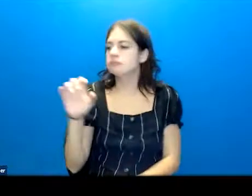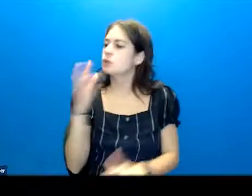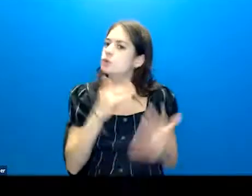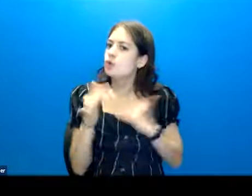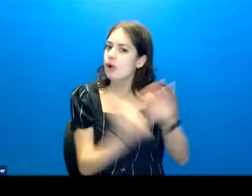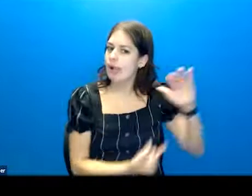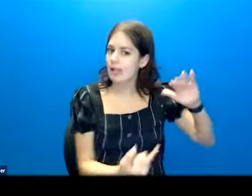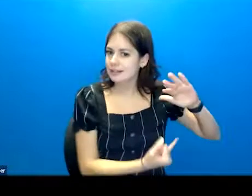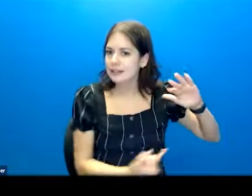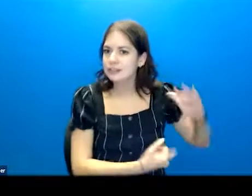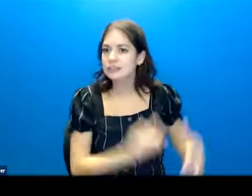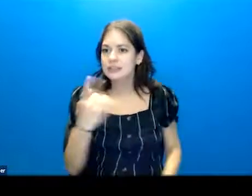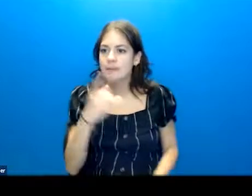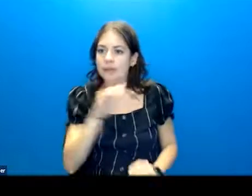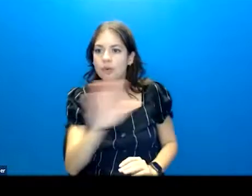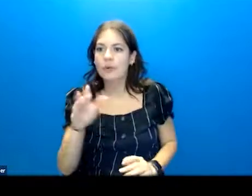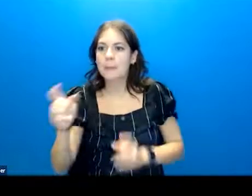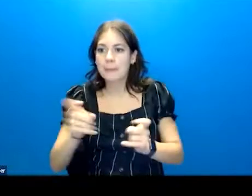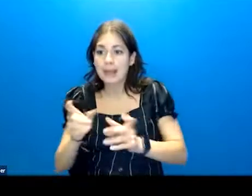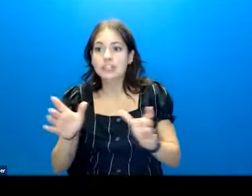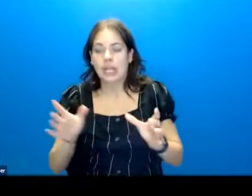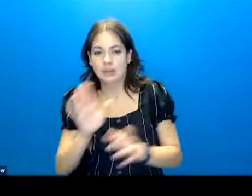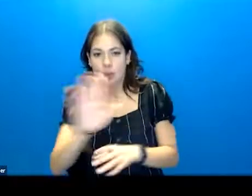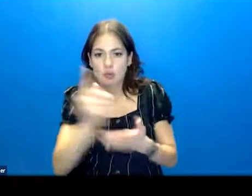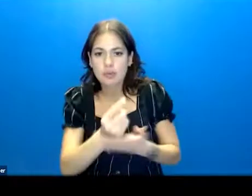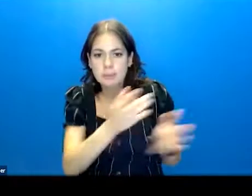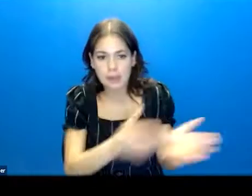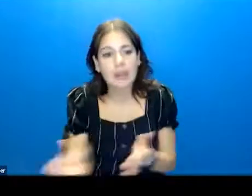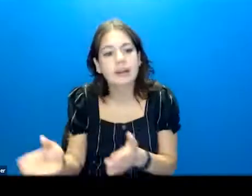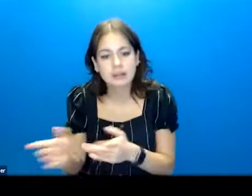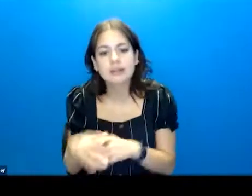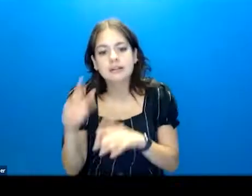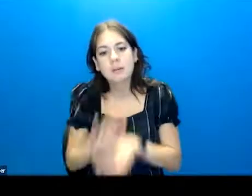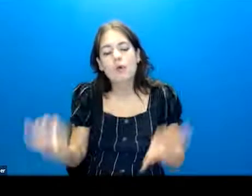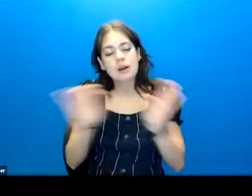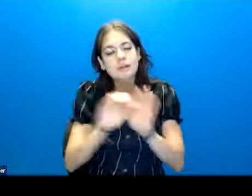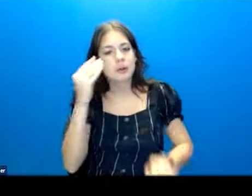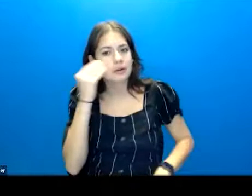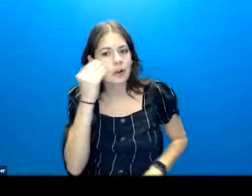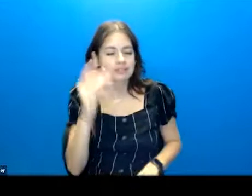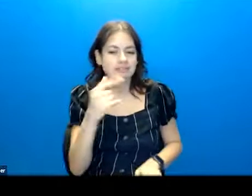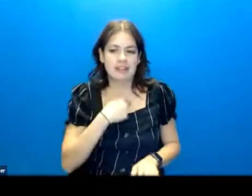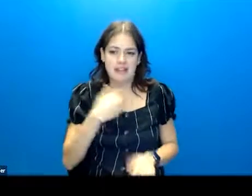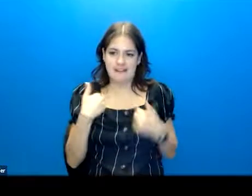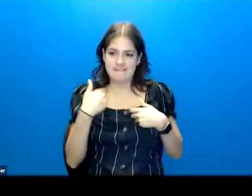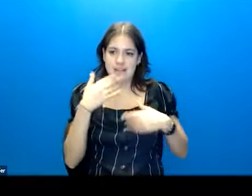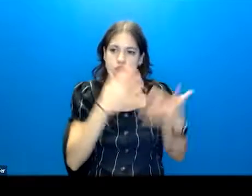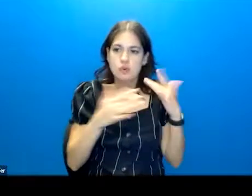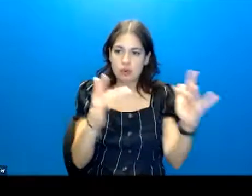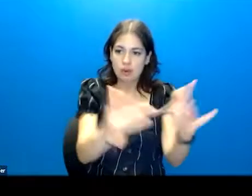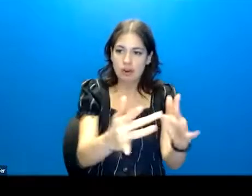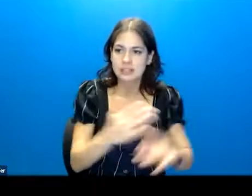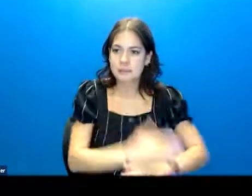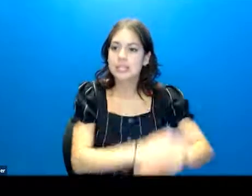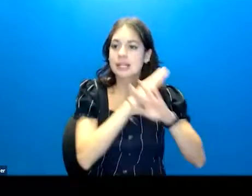That's probably something you're managing anyway as part of your treatment plan. It's important to acknowledge that having social contacts is a protective